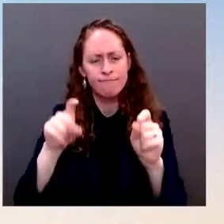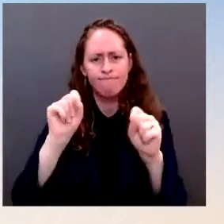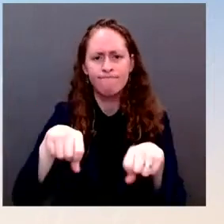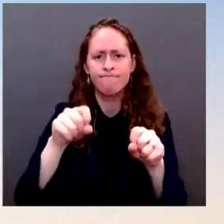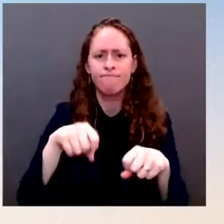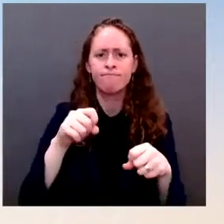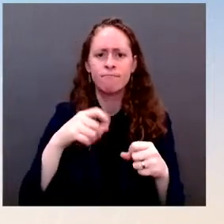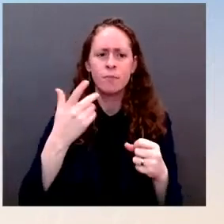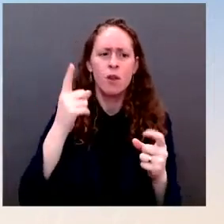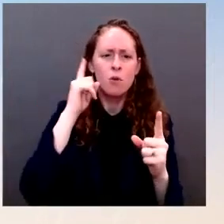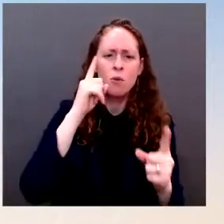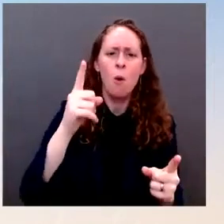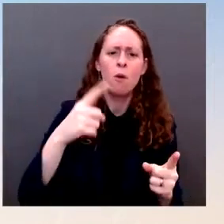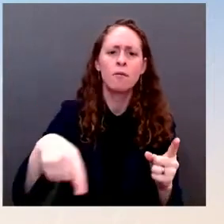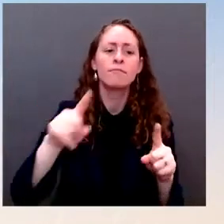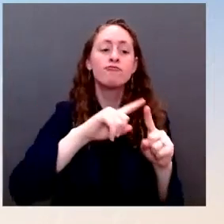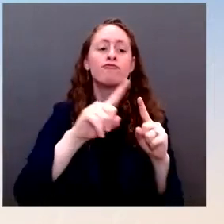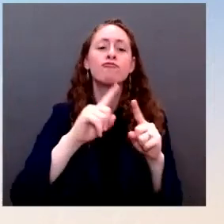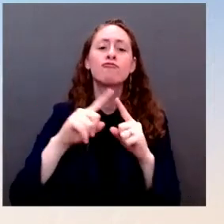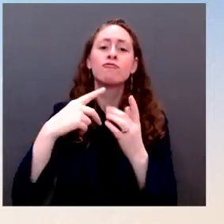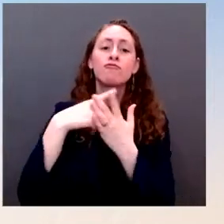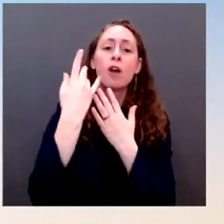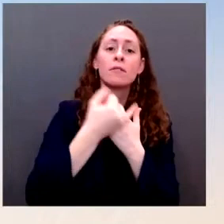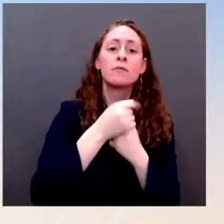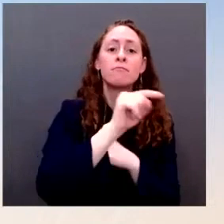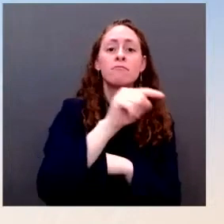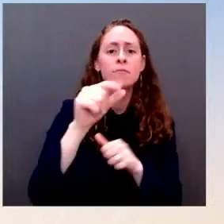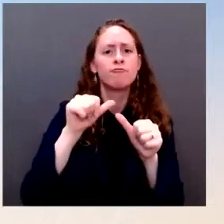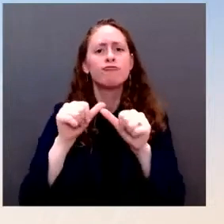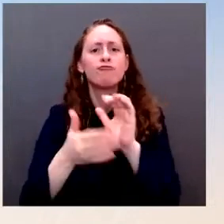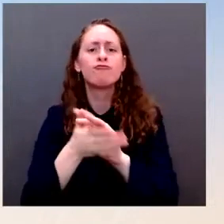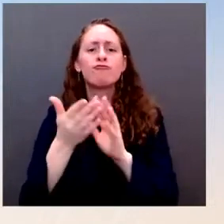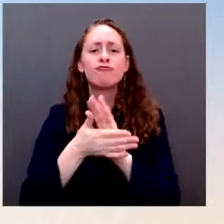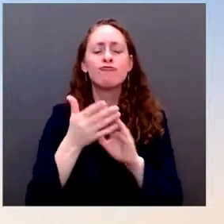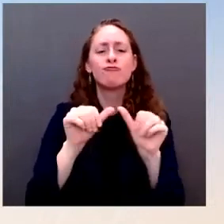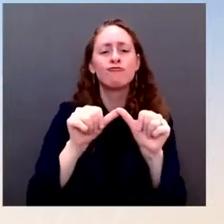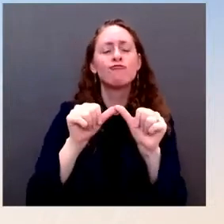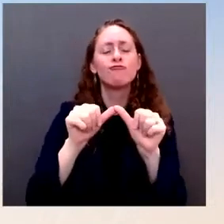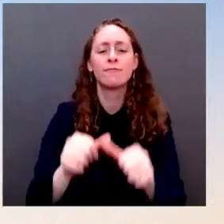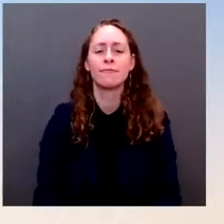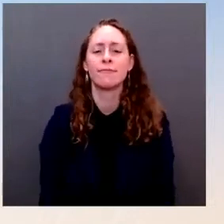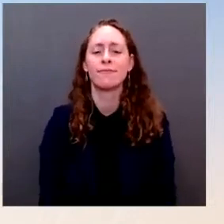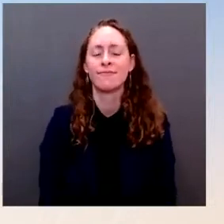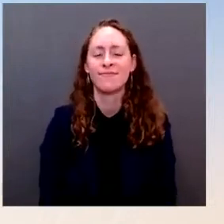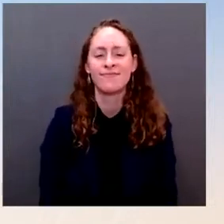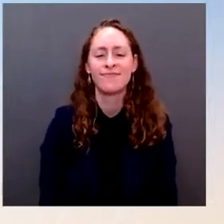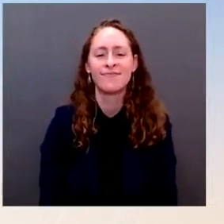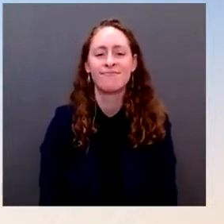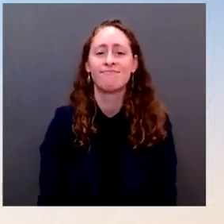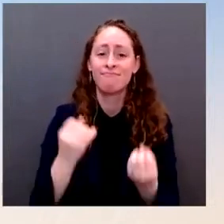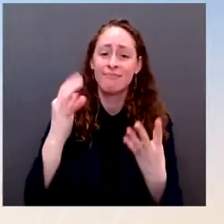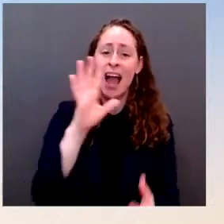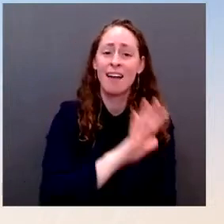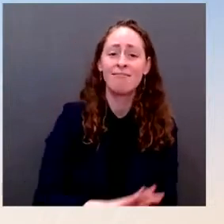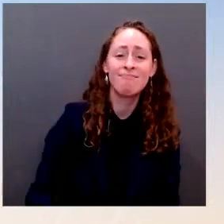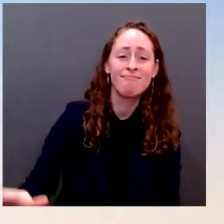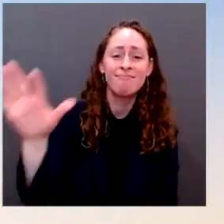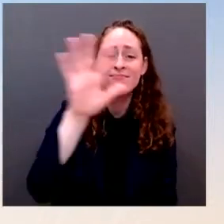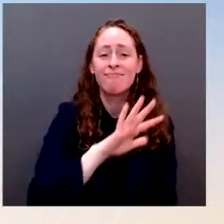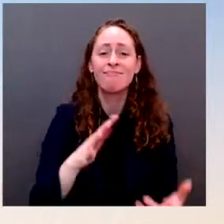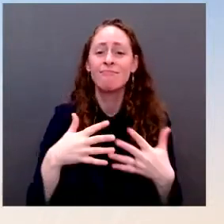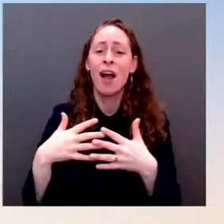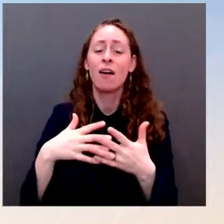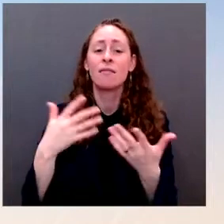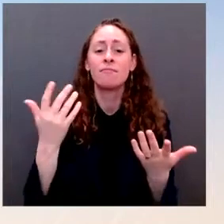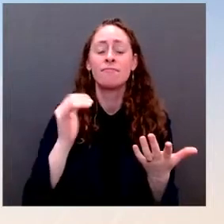Federal construction projects span the country, as we all know, from the maintenance of nuclear sites to the upkeep at our military bases to waterways and